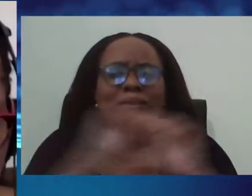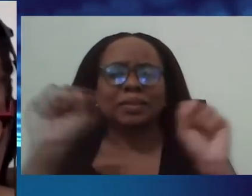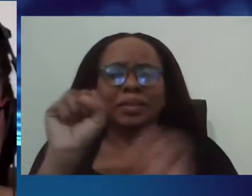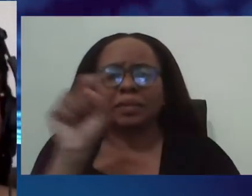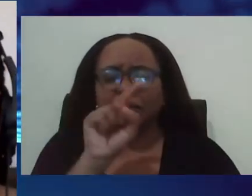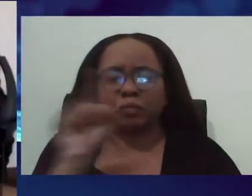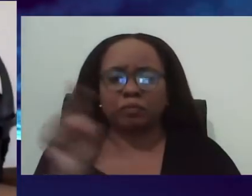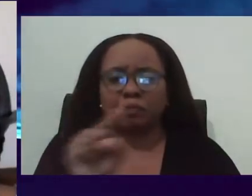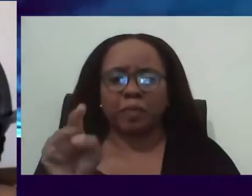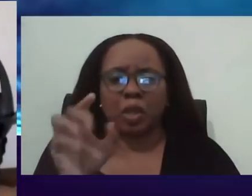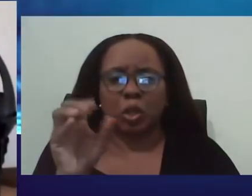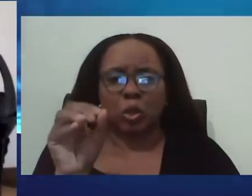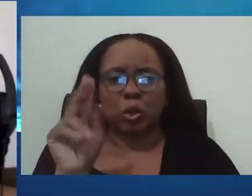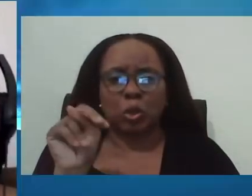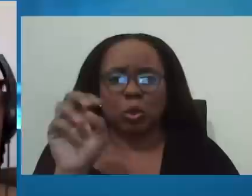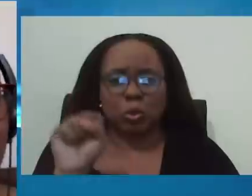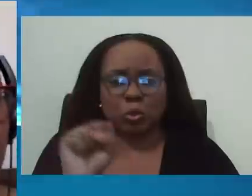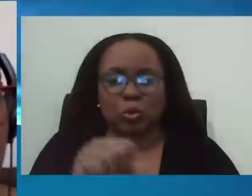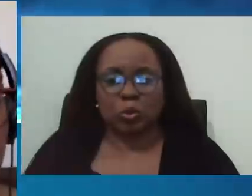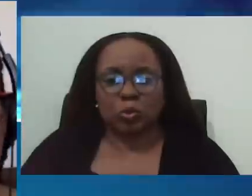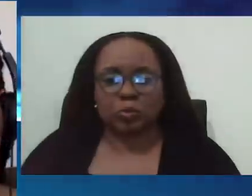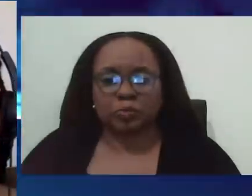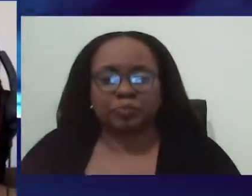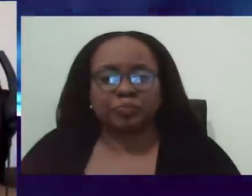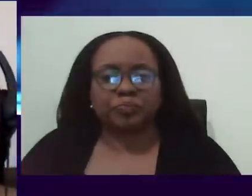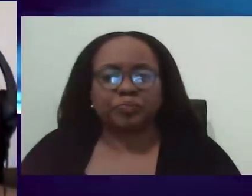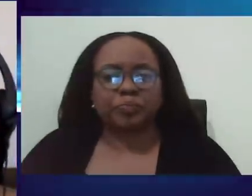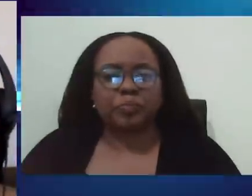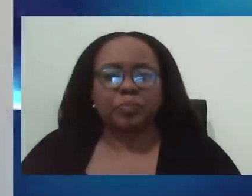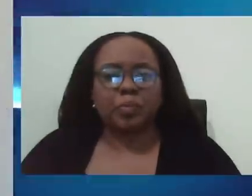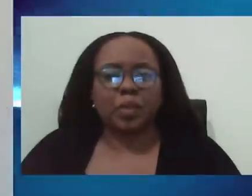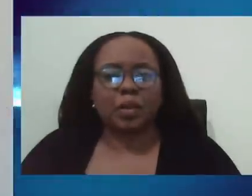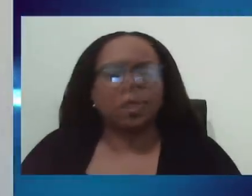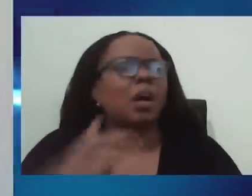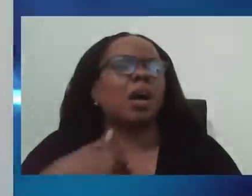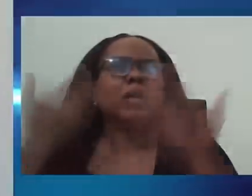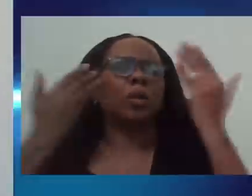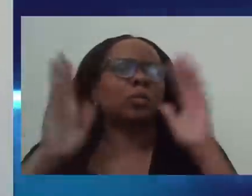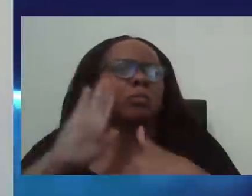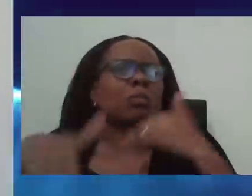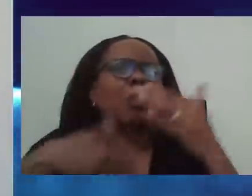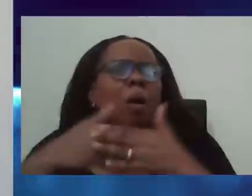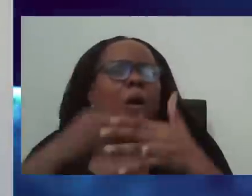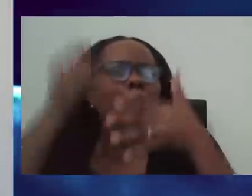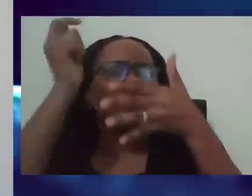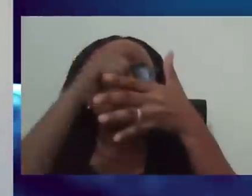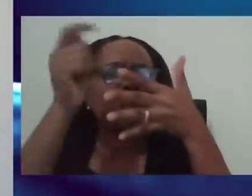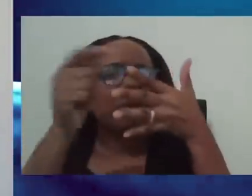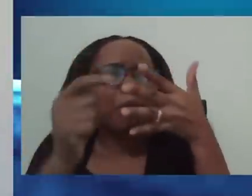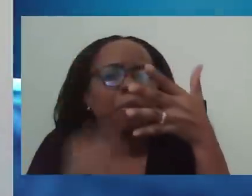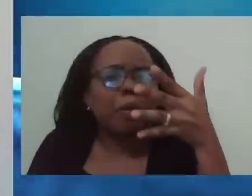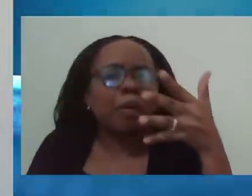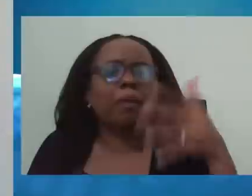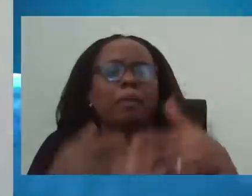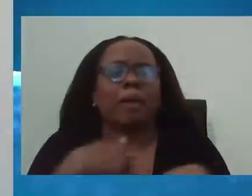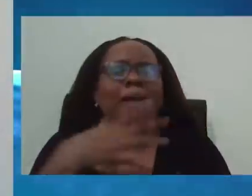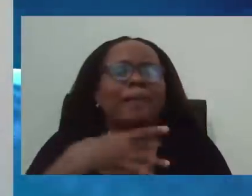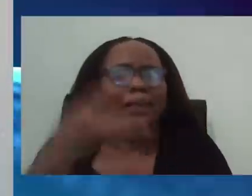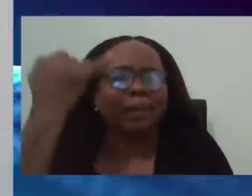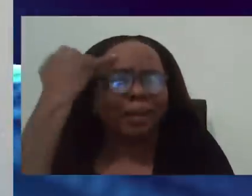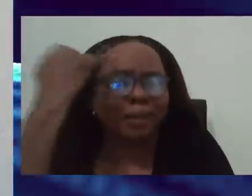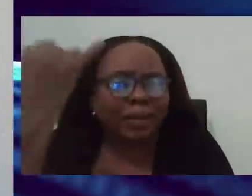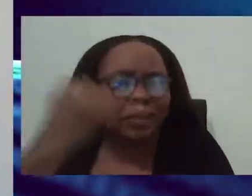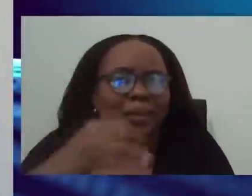Dr. so I'm not sure about all the details of the safe zone concept, but I do like the idea of the safe zone concept.